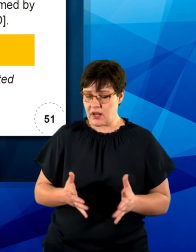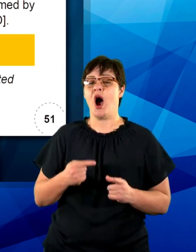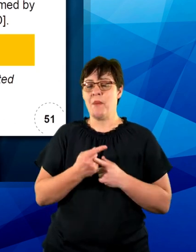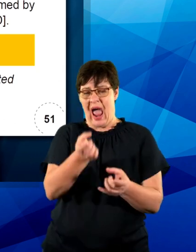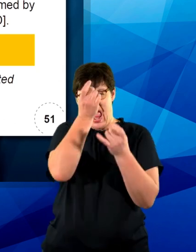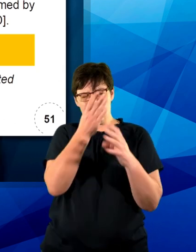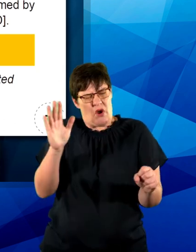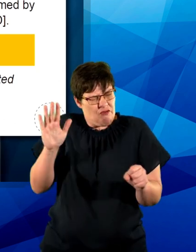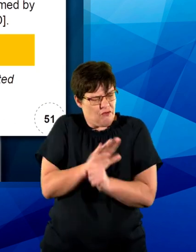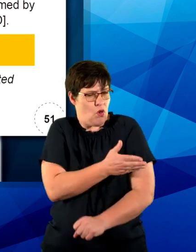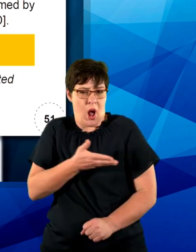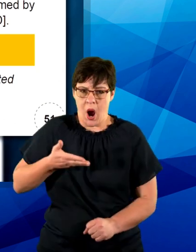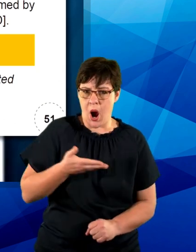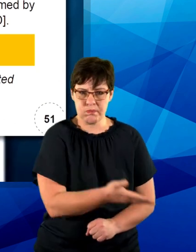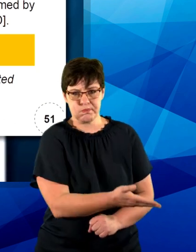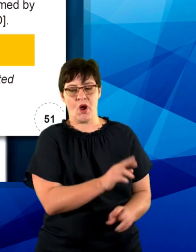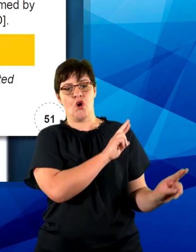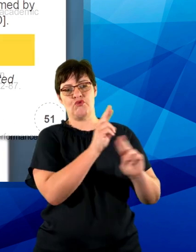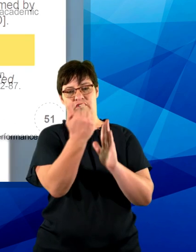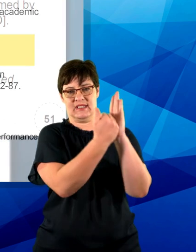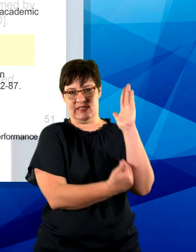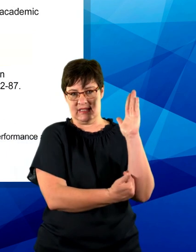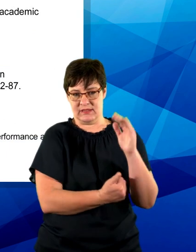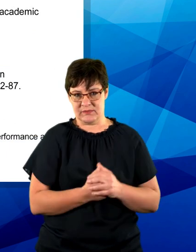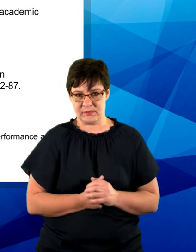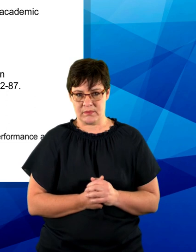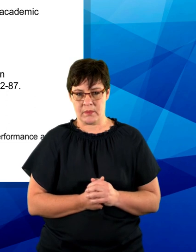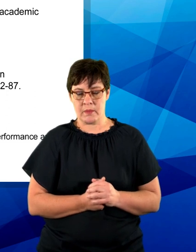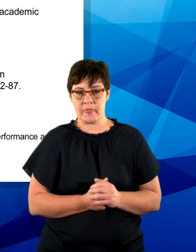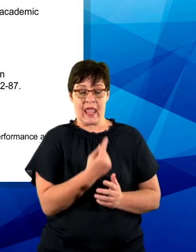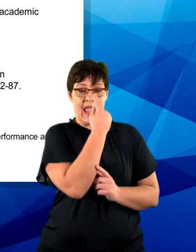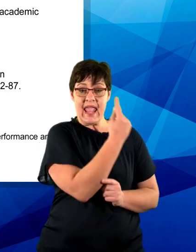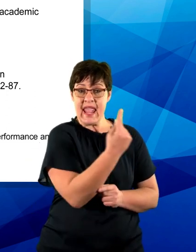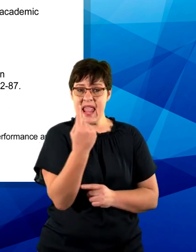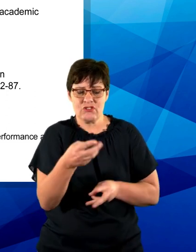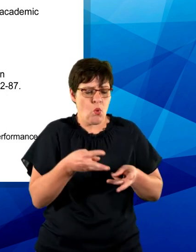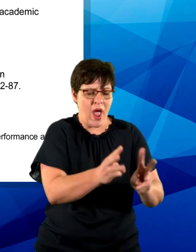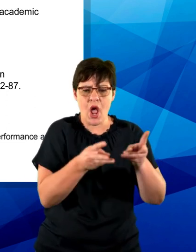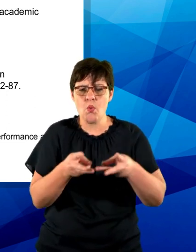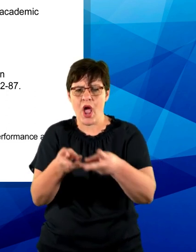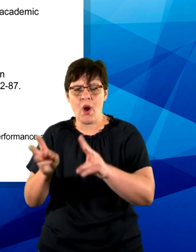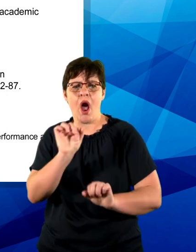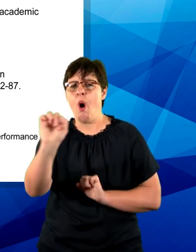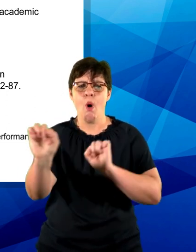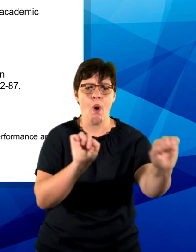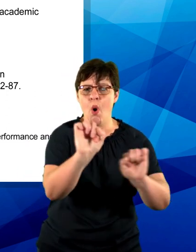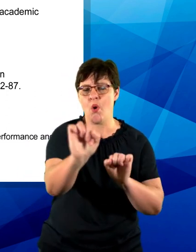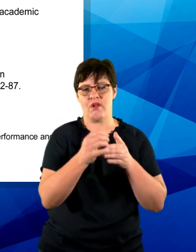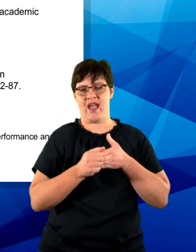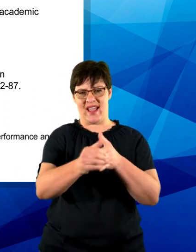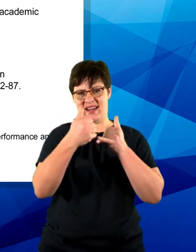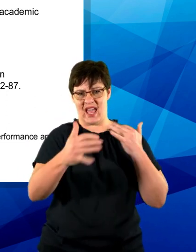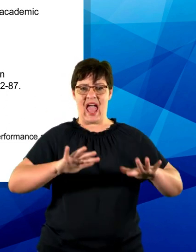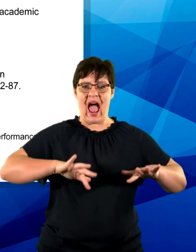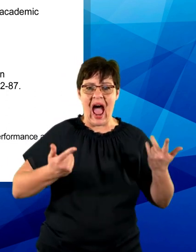of this source must be included in the reference list. Each referencing style has its own guidelines in terms of